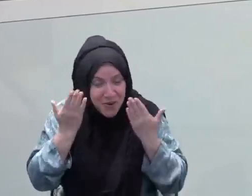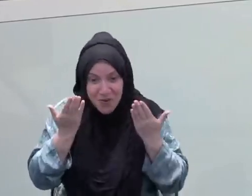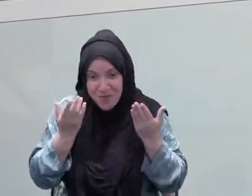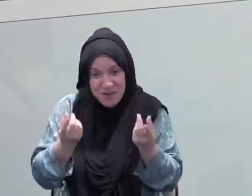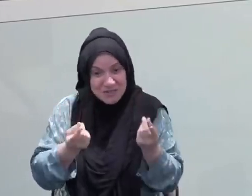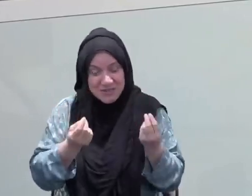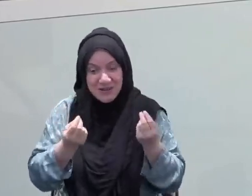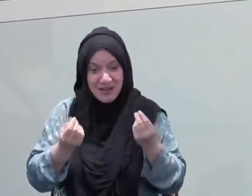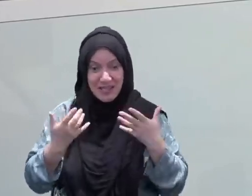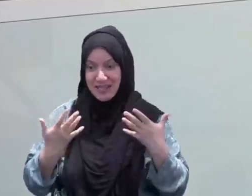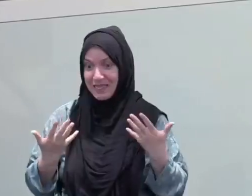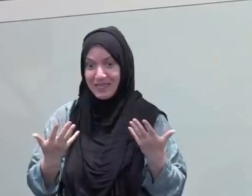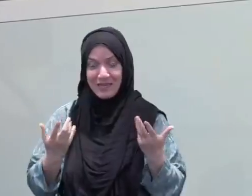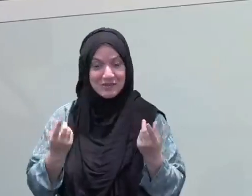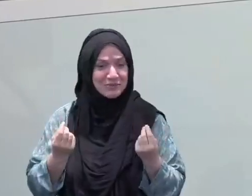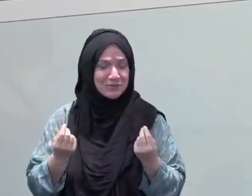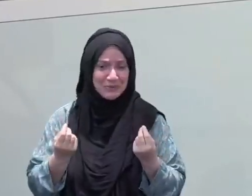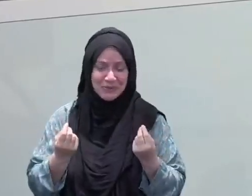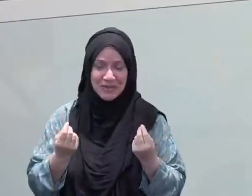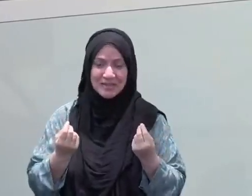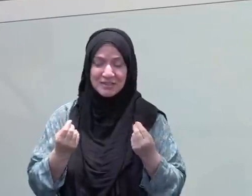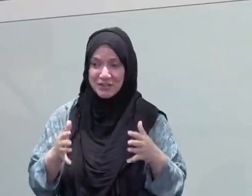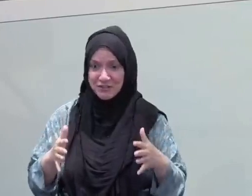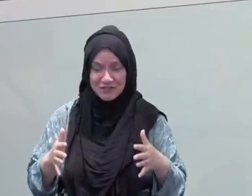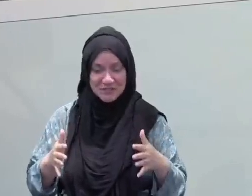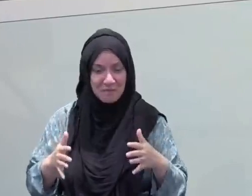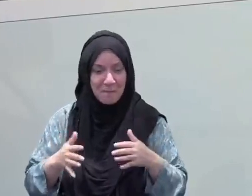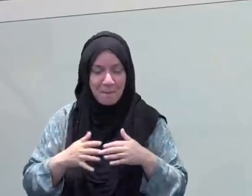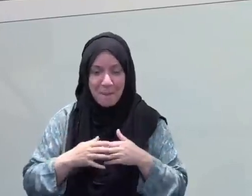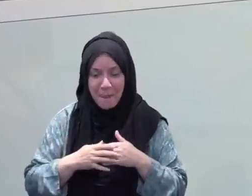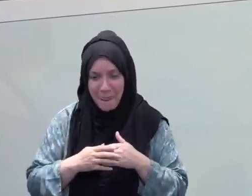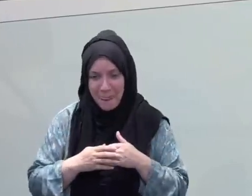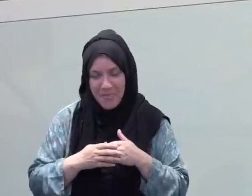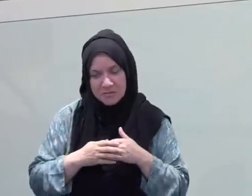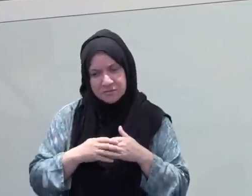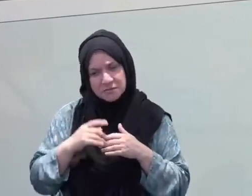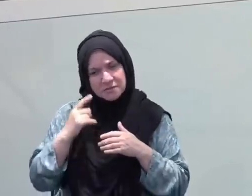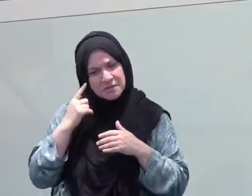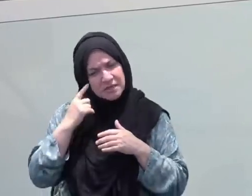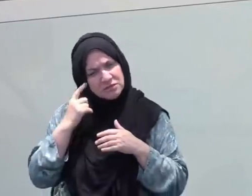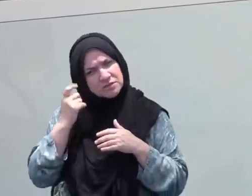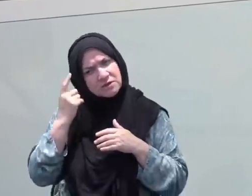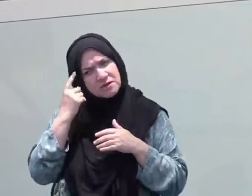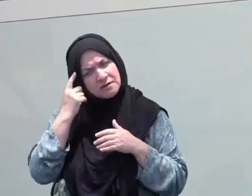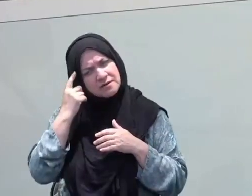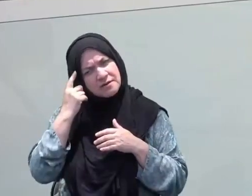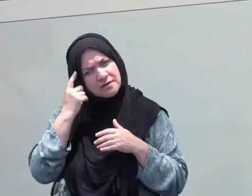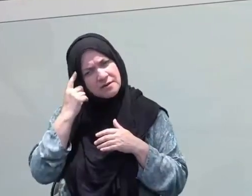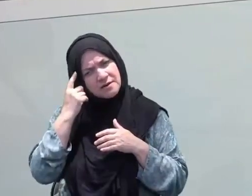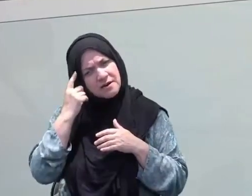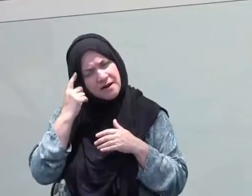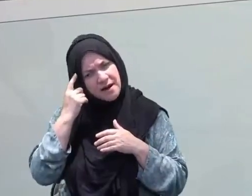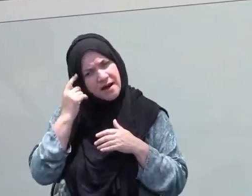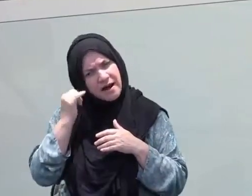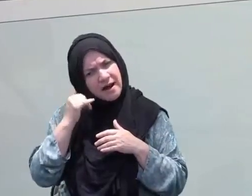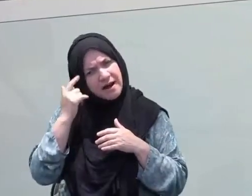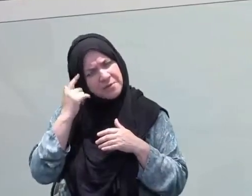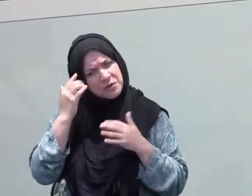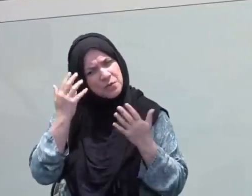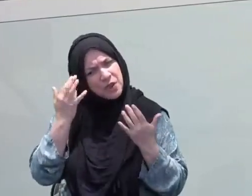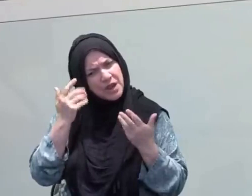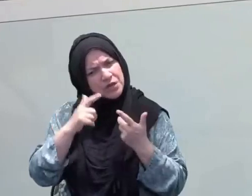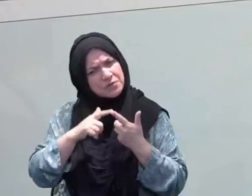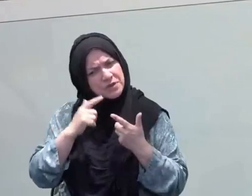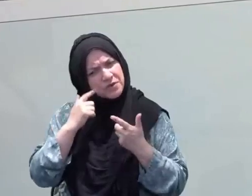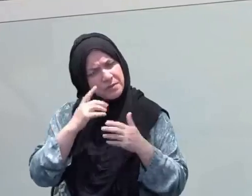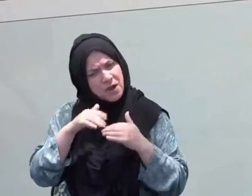right? I was like, I wonder when, I don't know why this question came to my head, I wonder when Ramadan was legislated for the companions of the